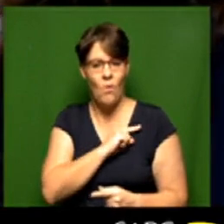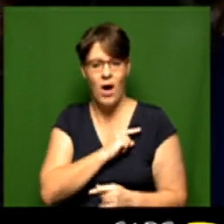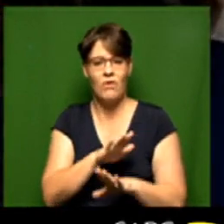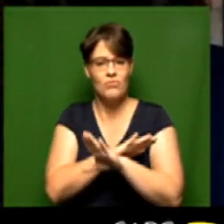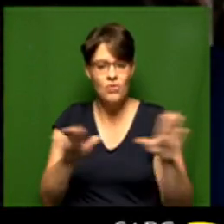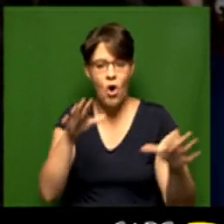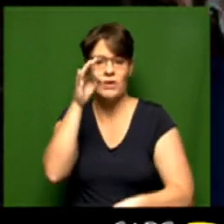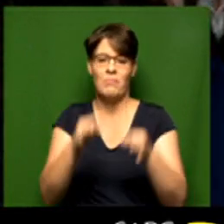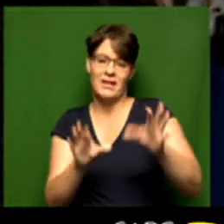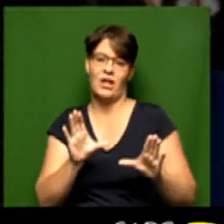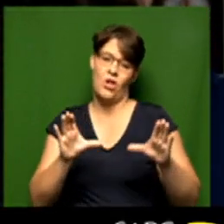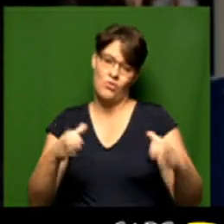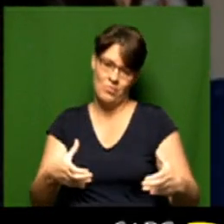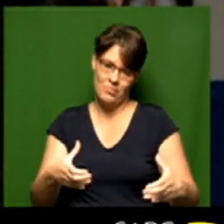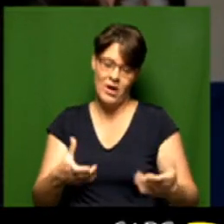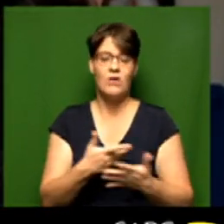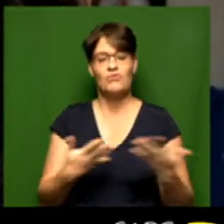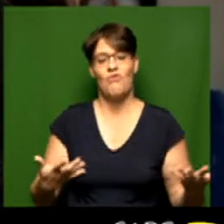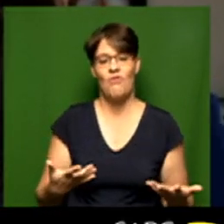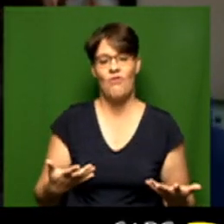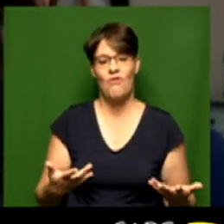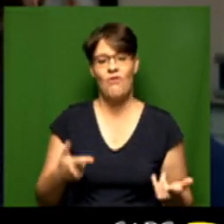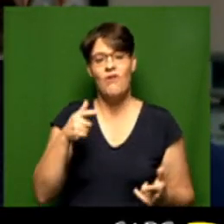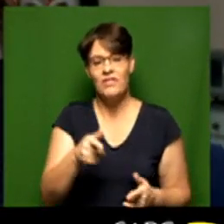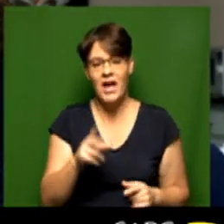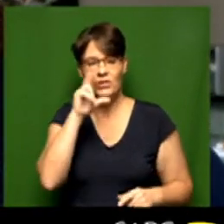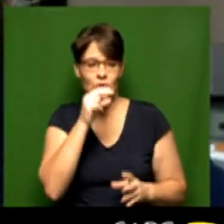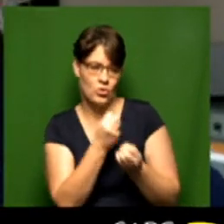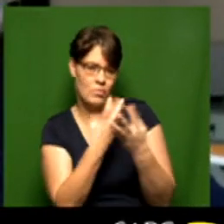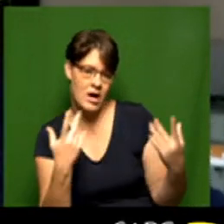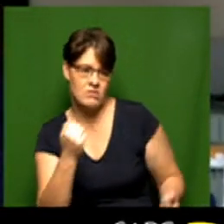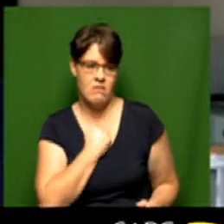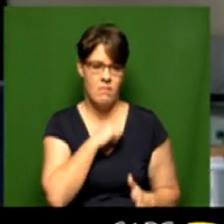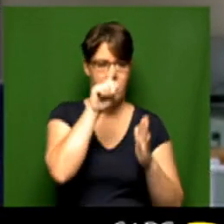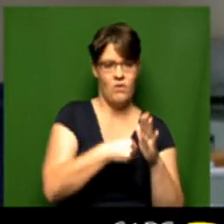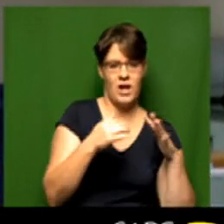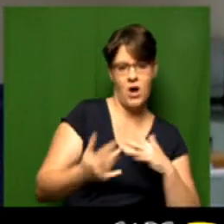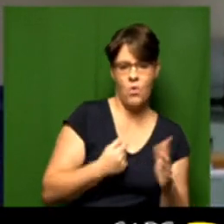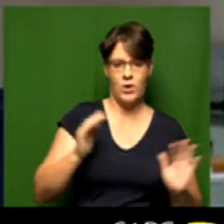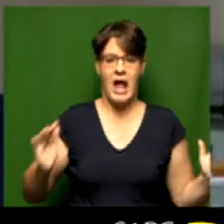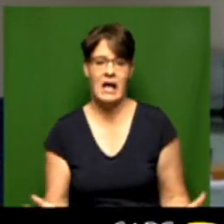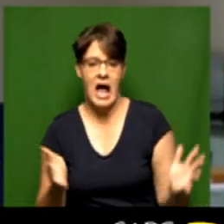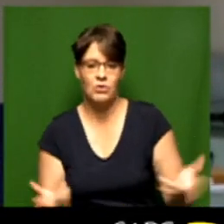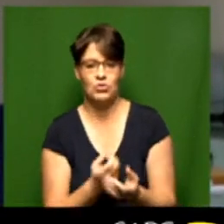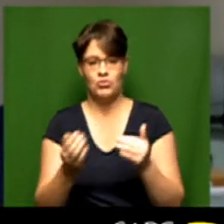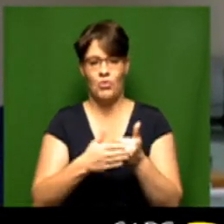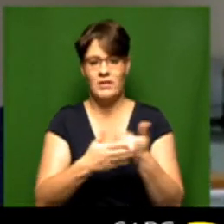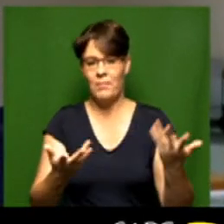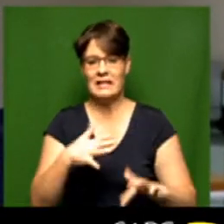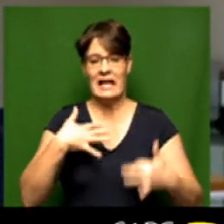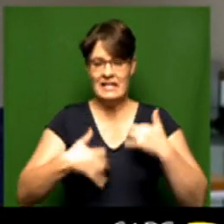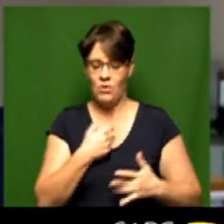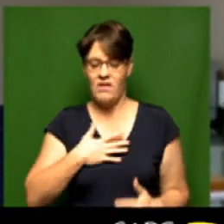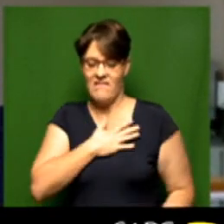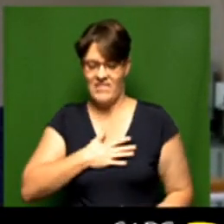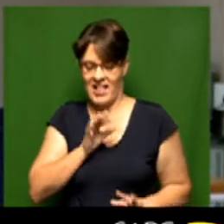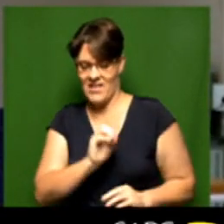non-political organization so they're kind of not really talking too much about about it to us and we're not encouraging them too much although the excitement within